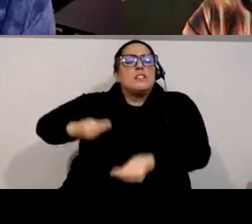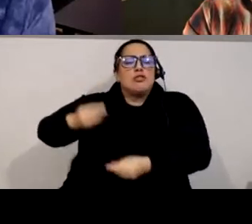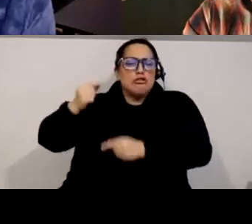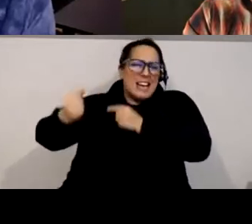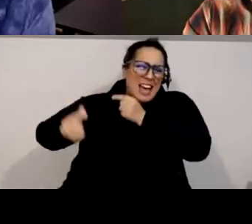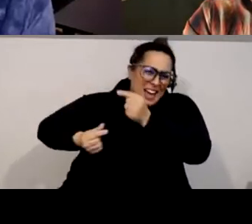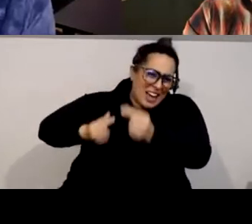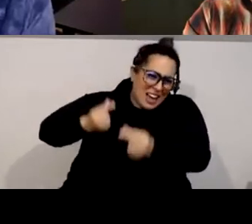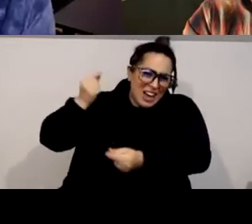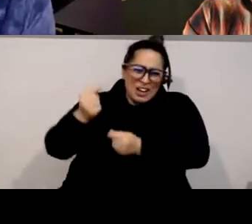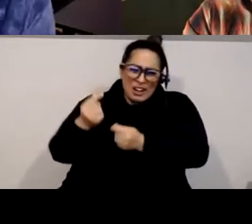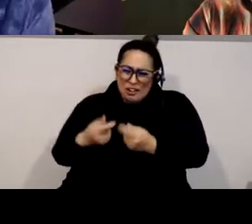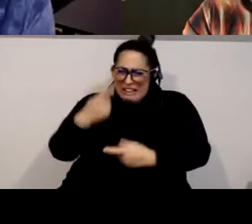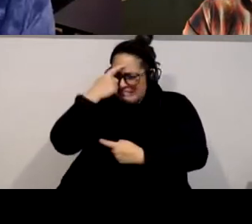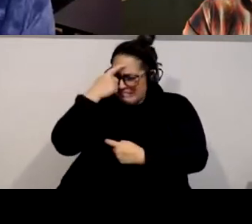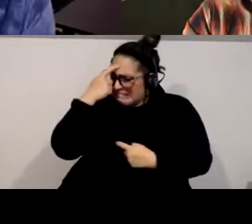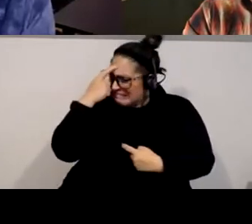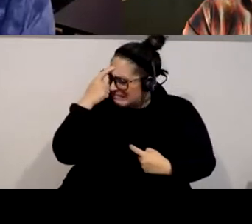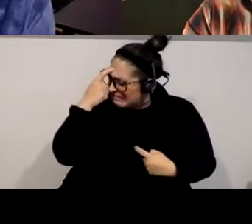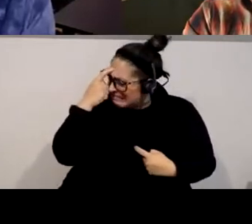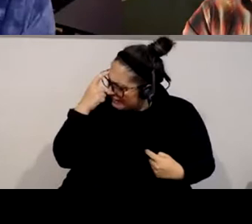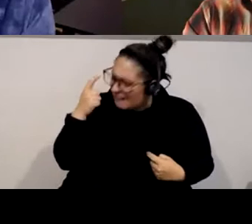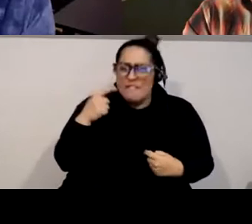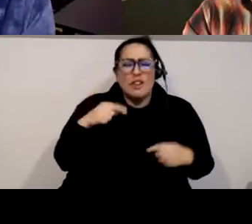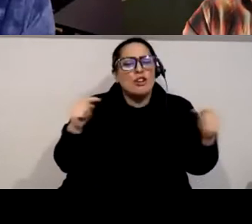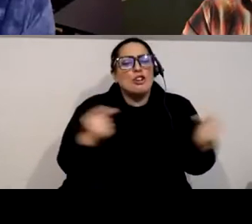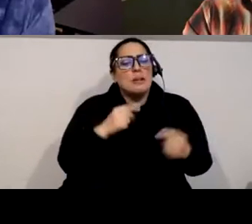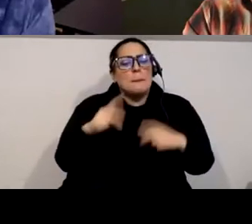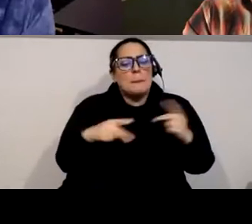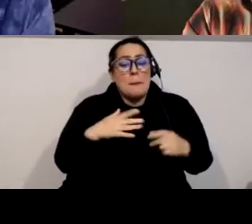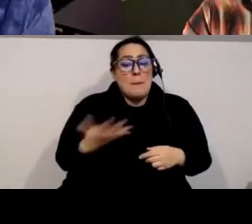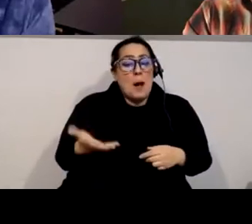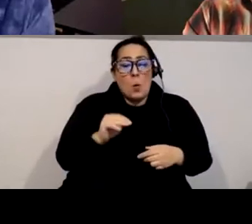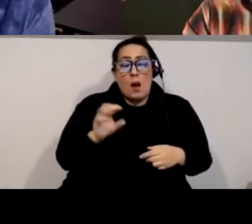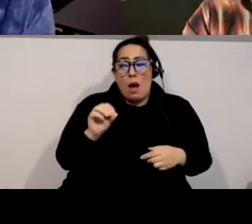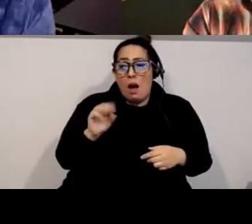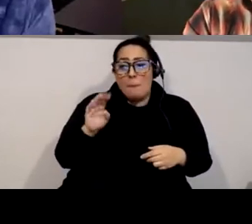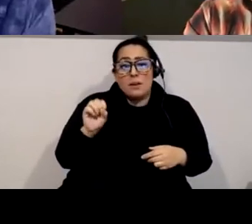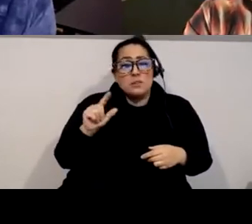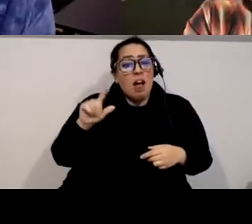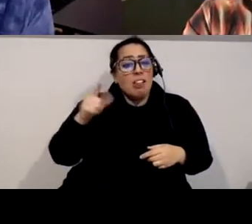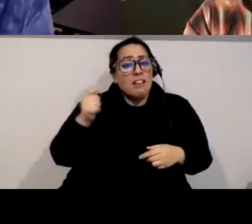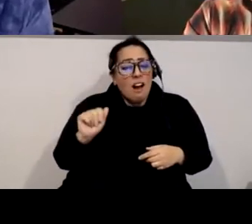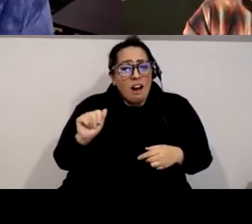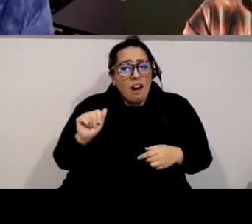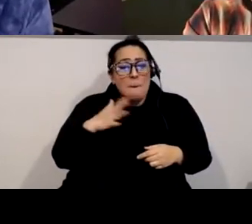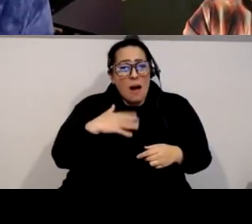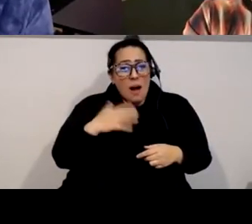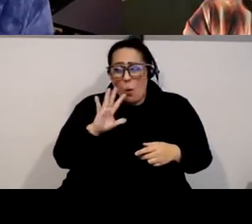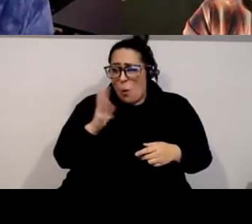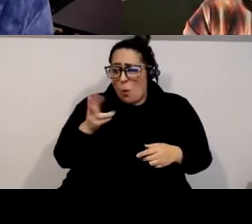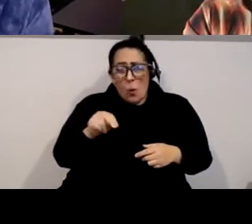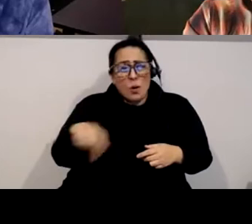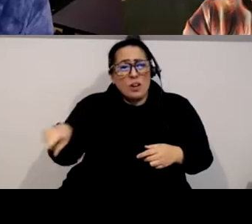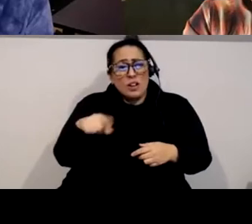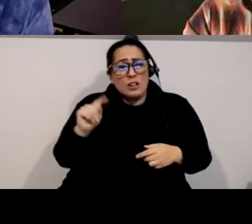step back and say there'd be you know my own upsell tribal member is doing